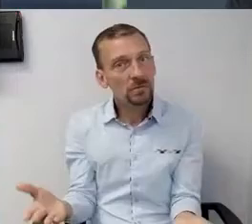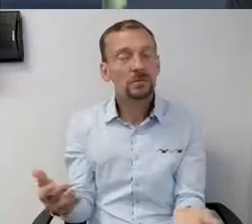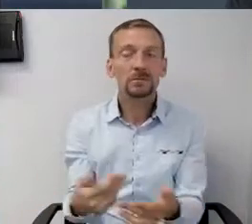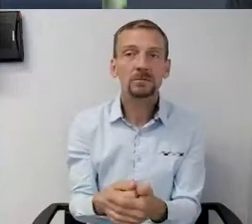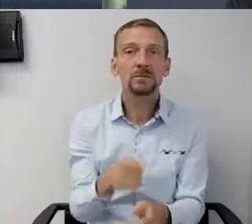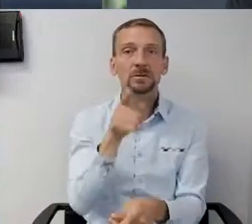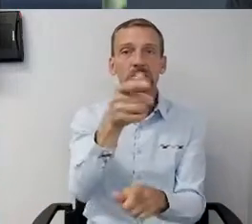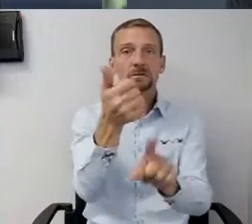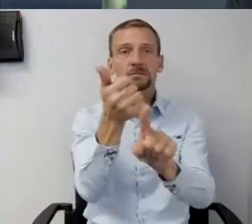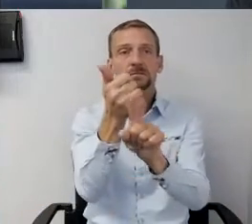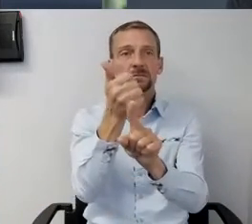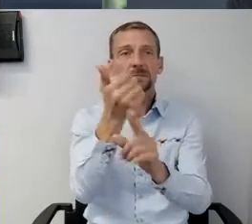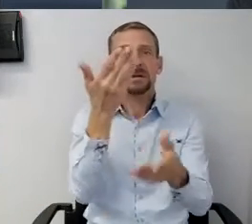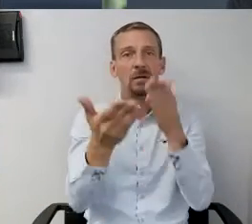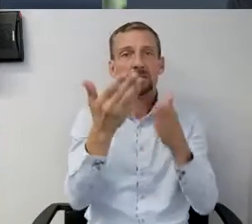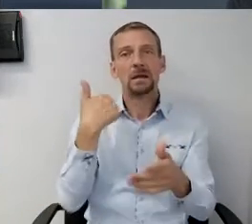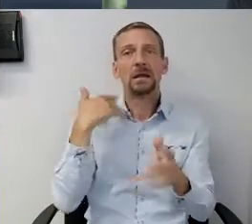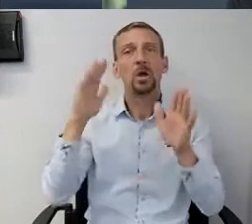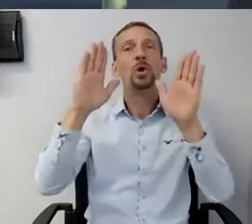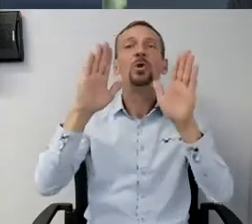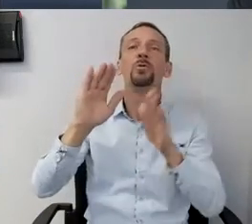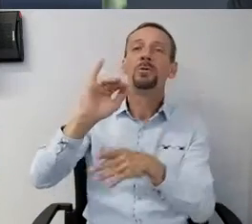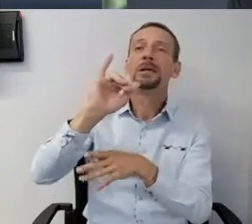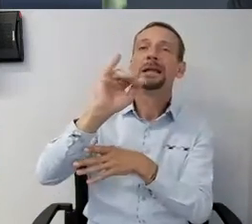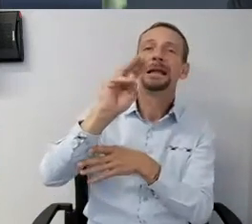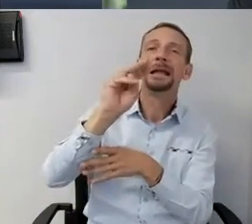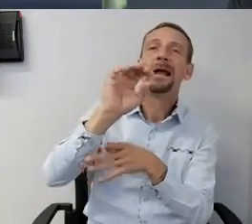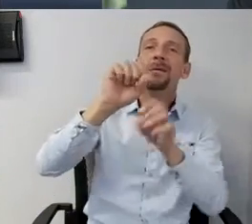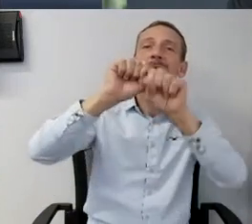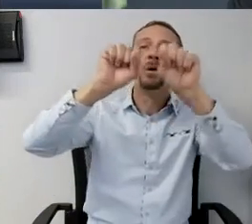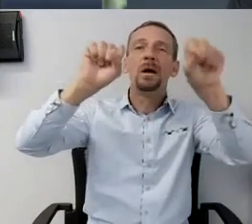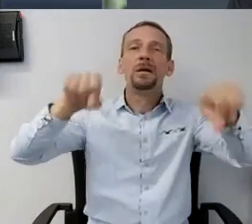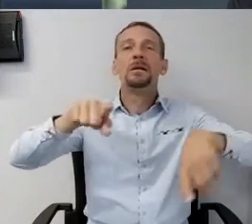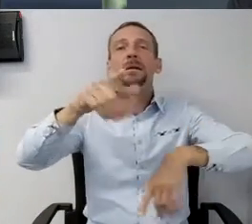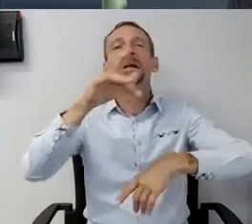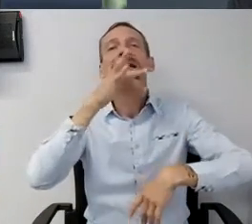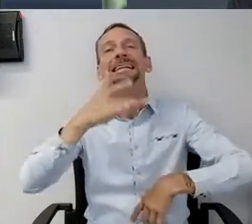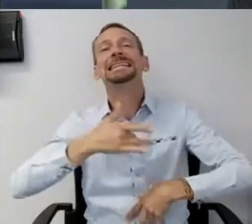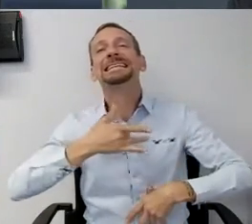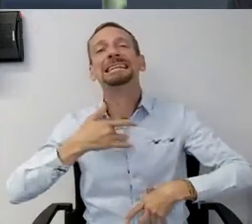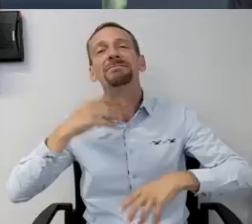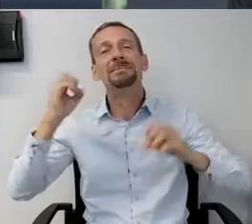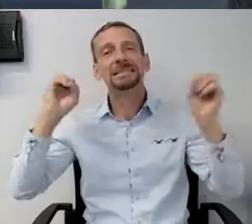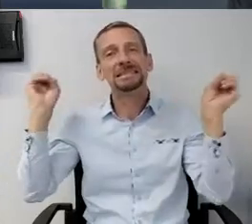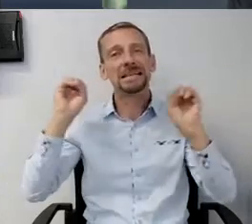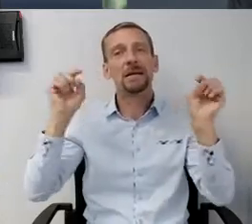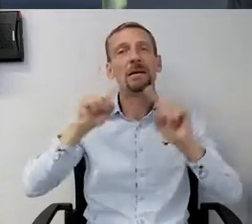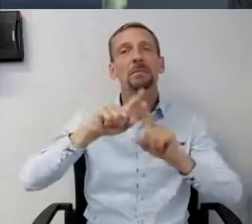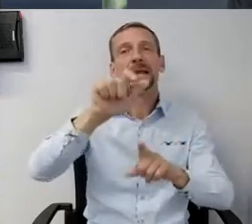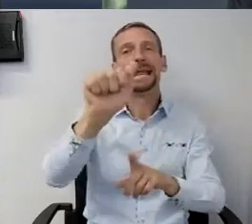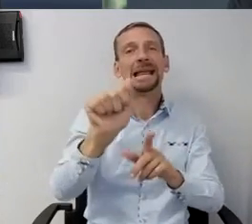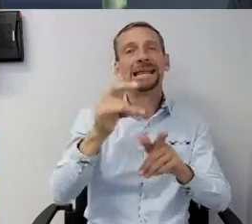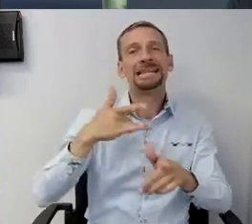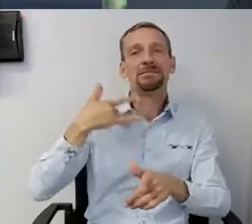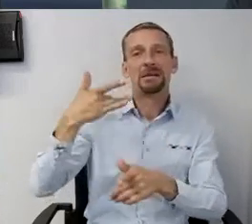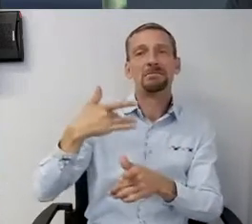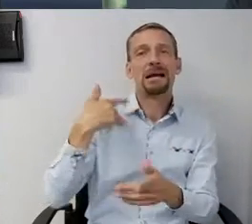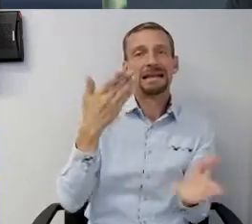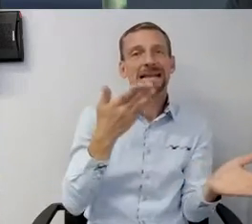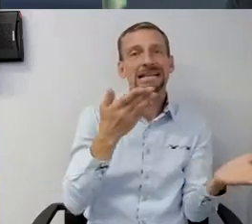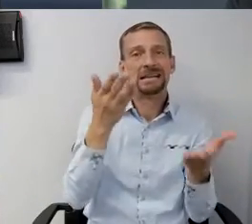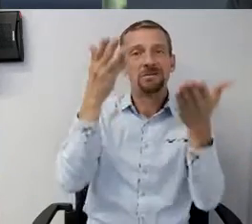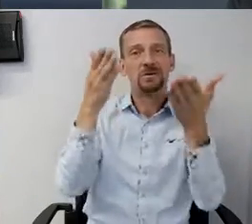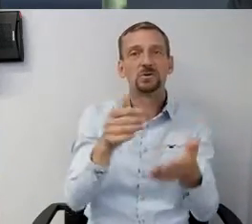have that, you know, again, a great immune system. You may not exhibit any symptoms, but you could be an asymptomatic carrier that